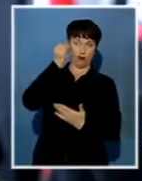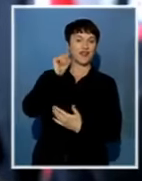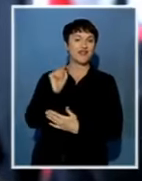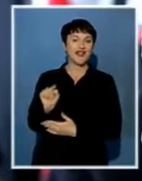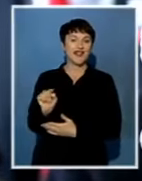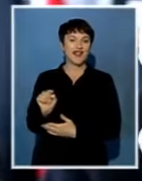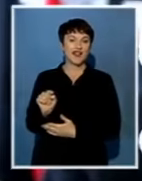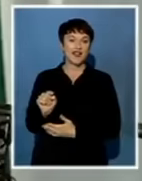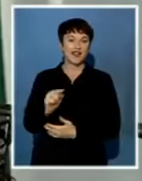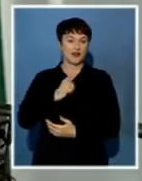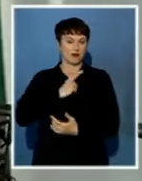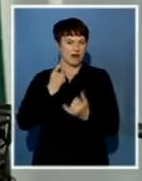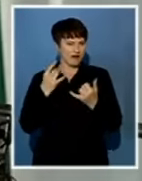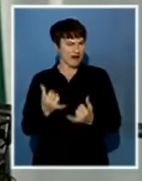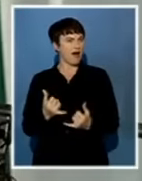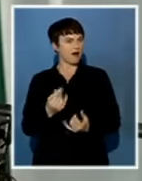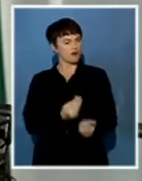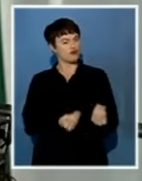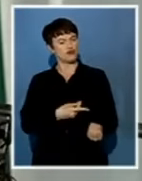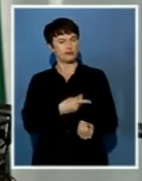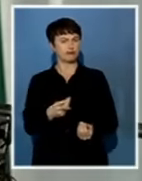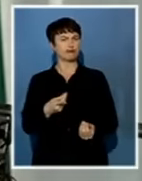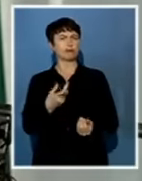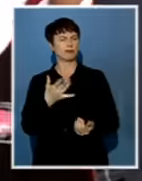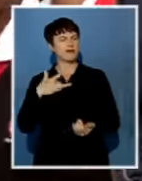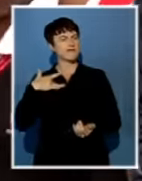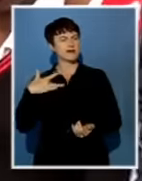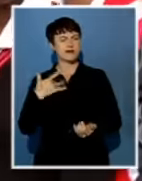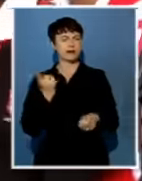in the era of freedom and democracy.